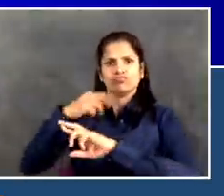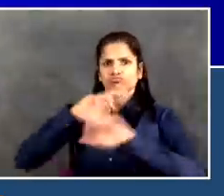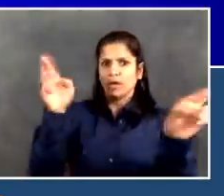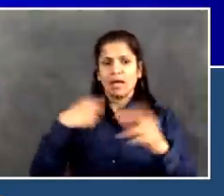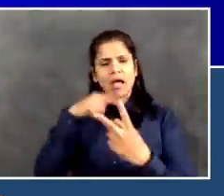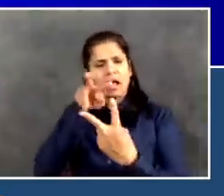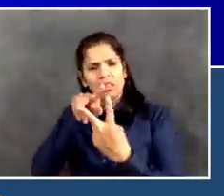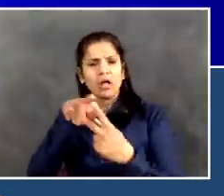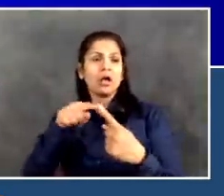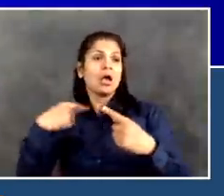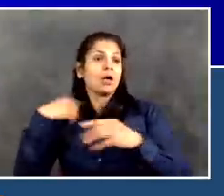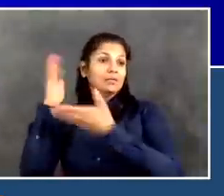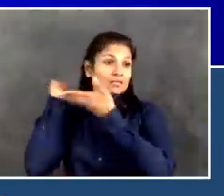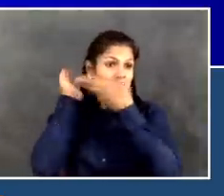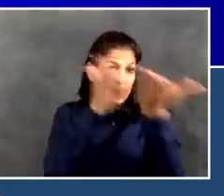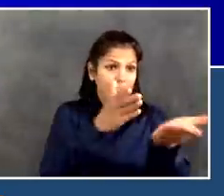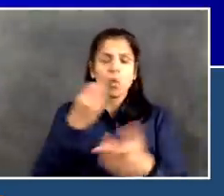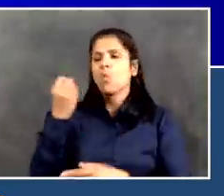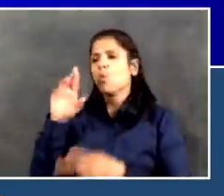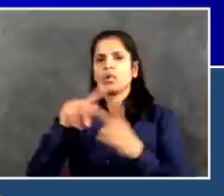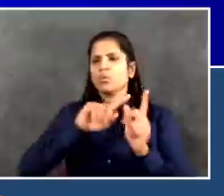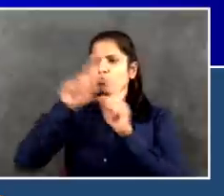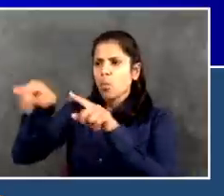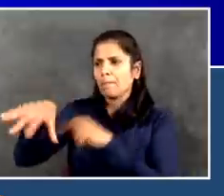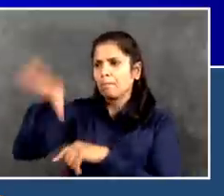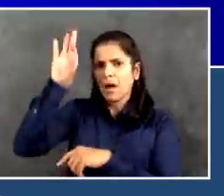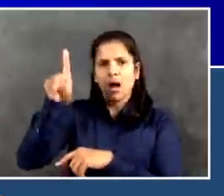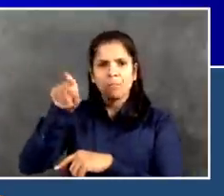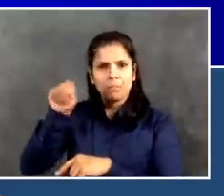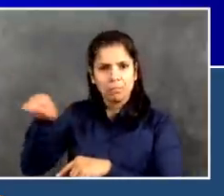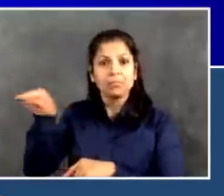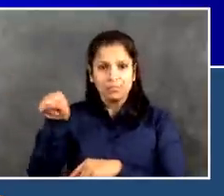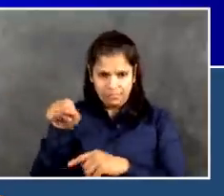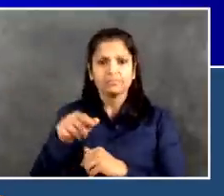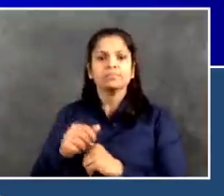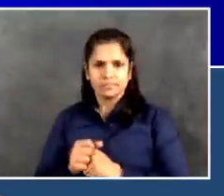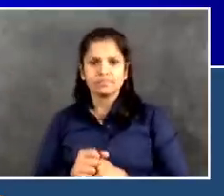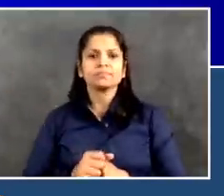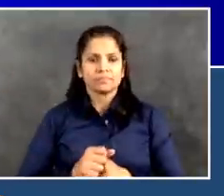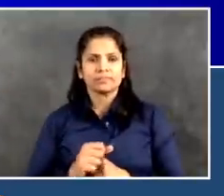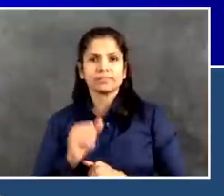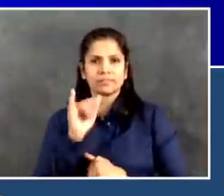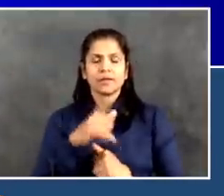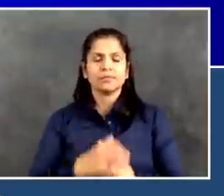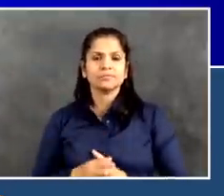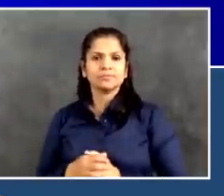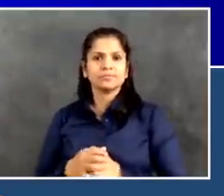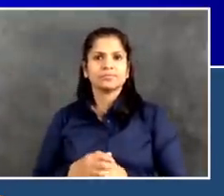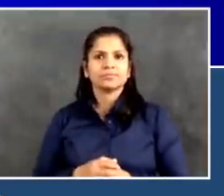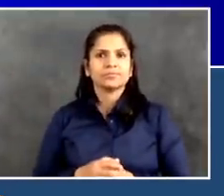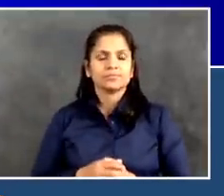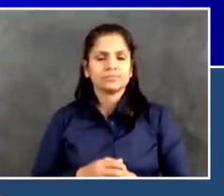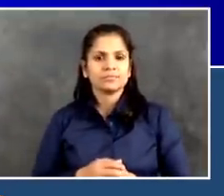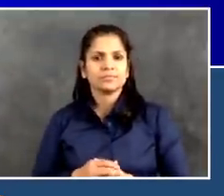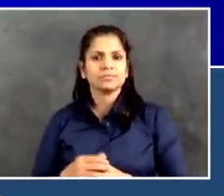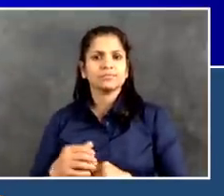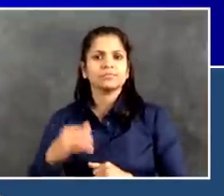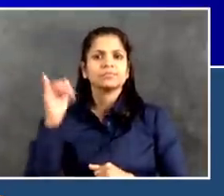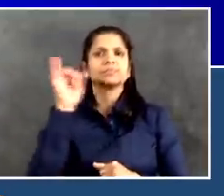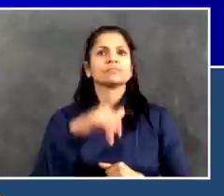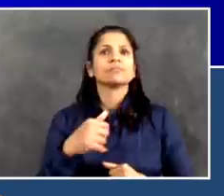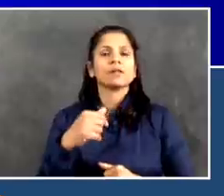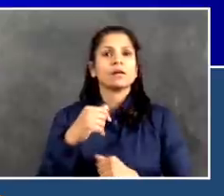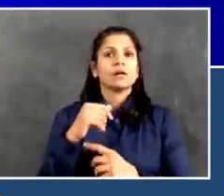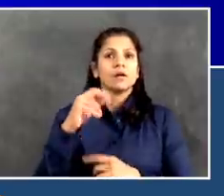City value. People have come here from all over the world, all over the country, from time immemorial, always knowing